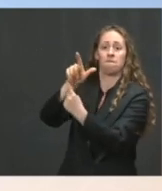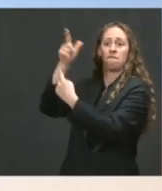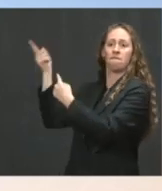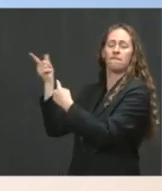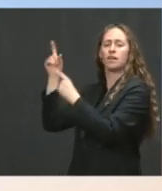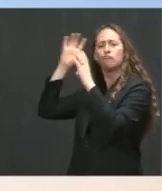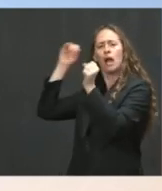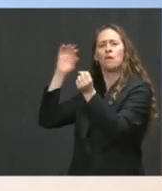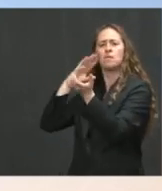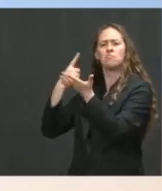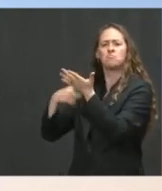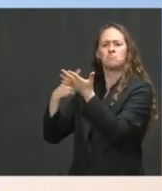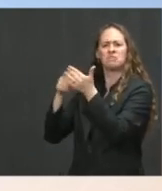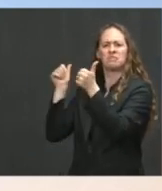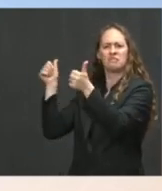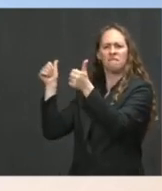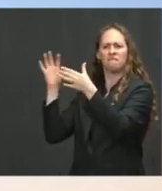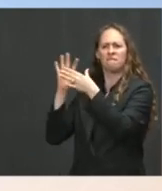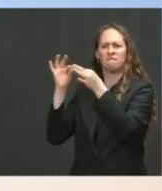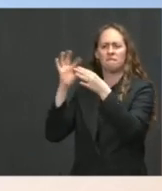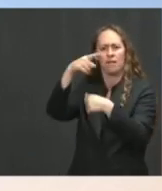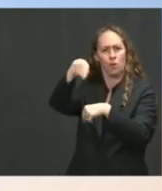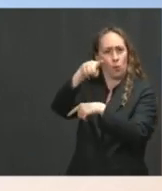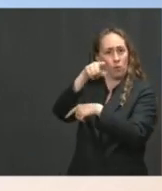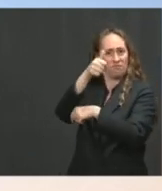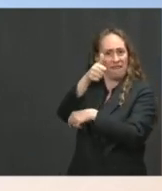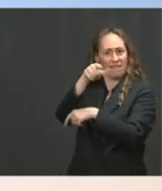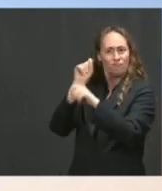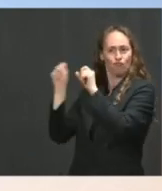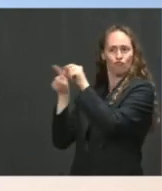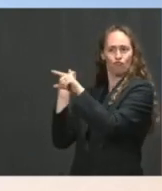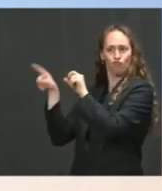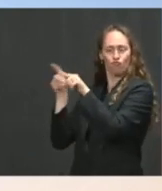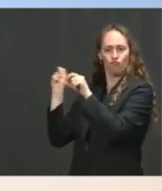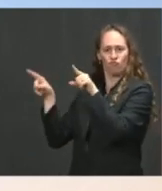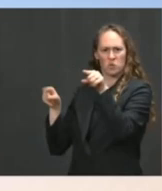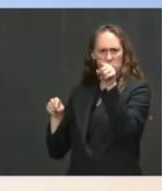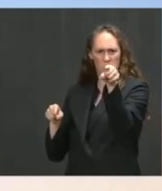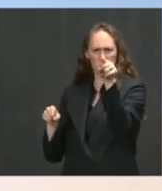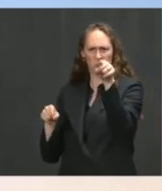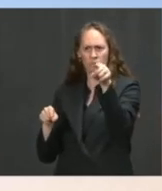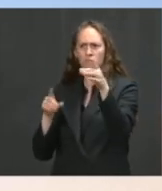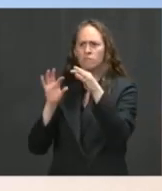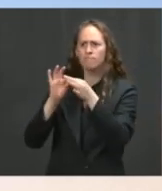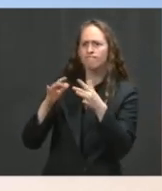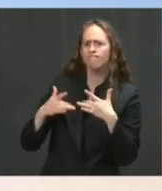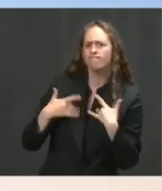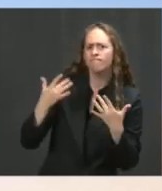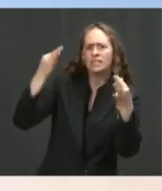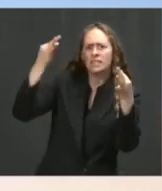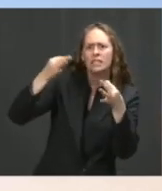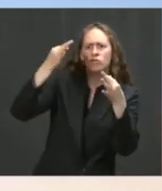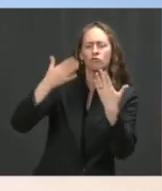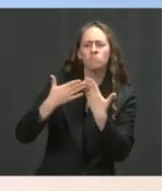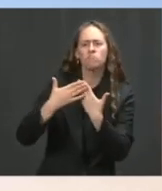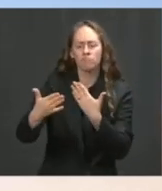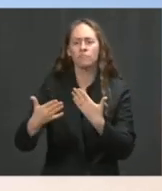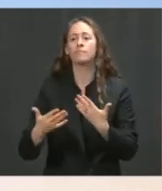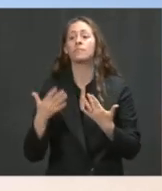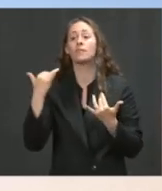I know are your good questions about data and an understanding of what leads to decisions along those lines. On the supply